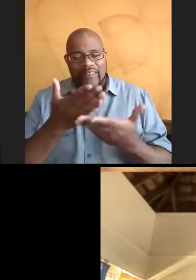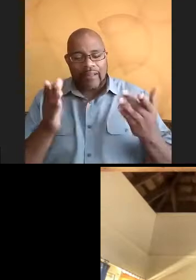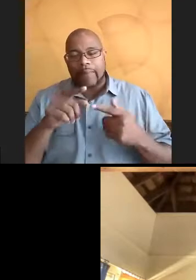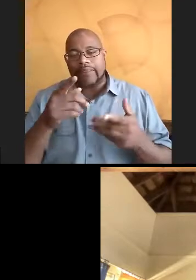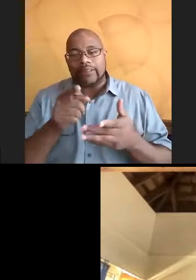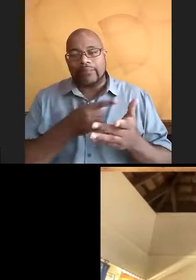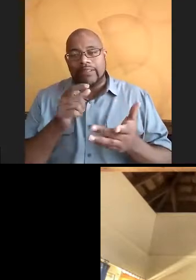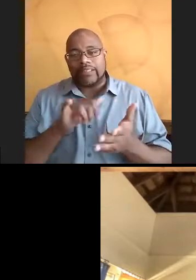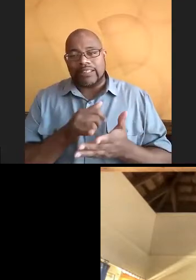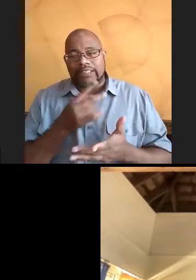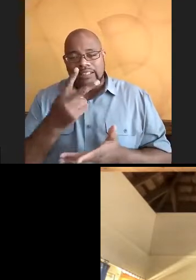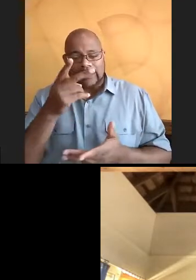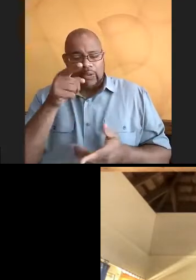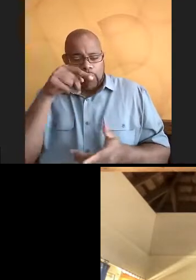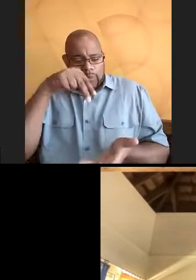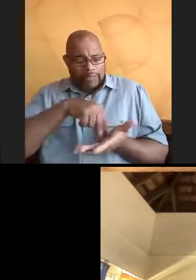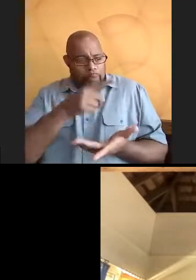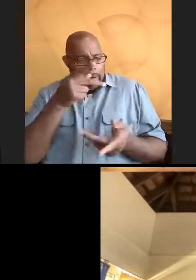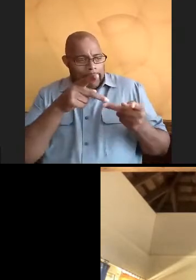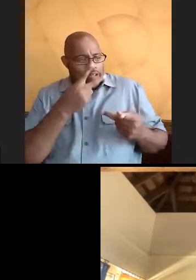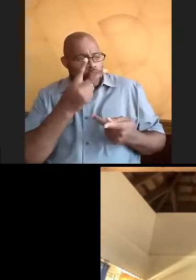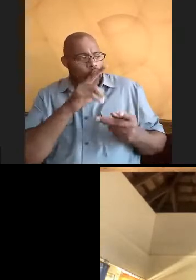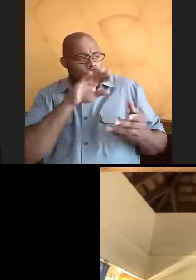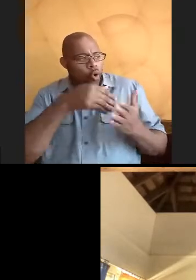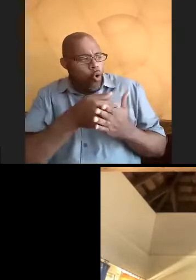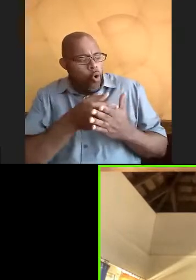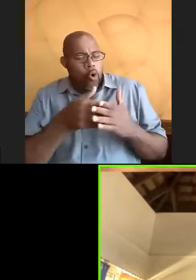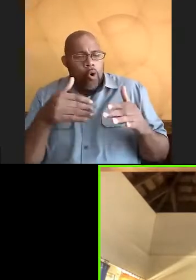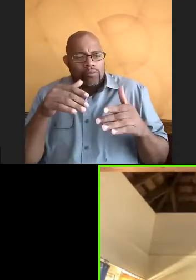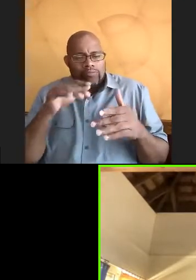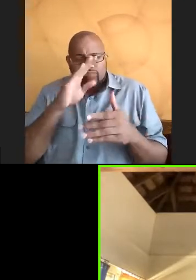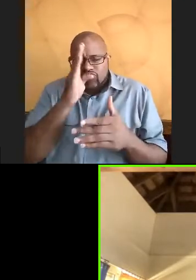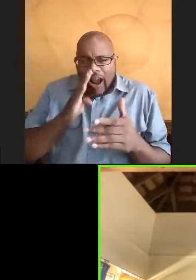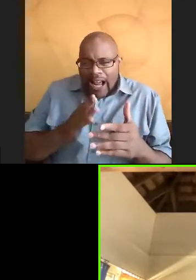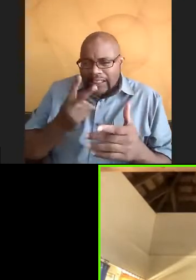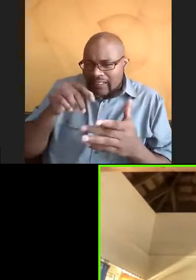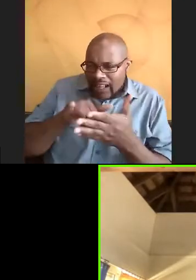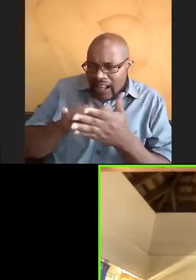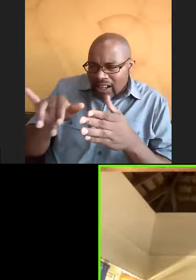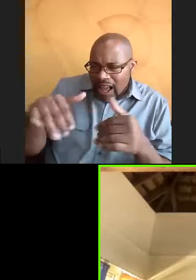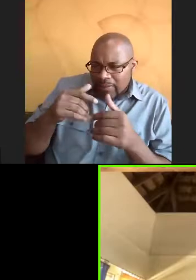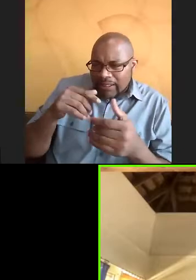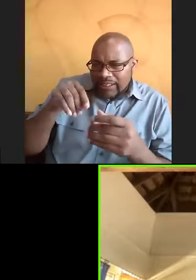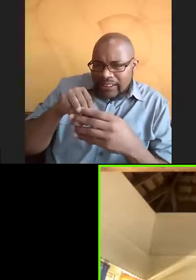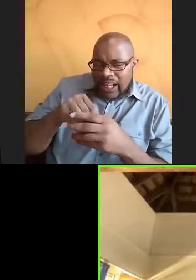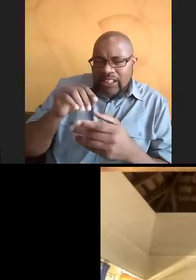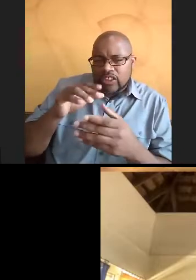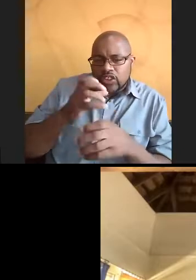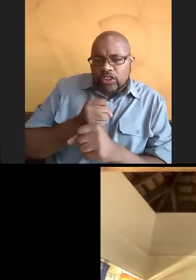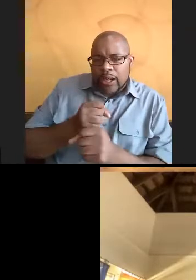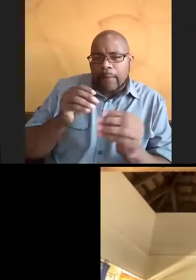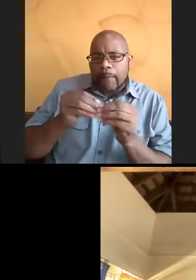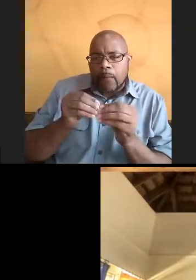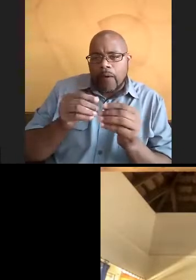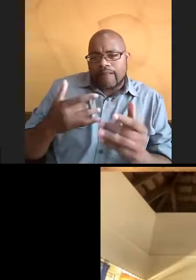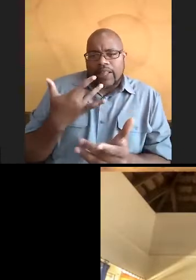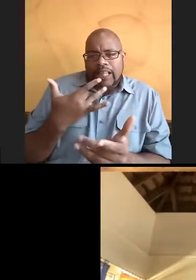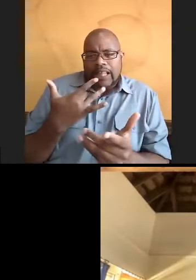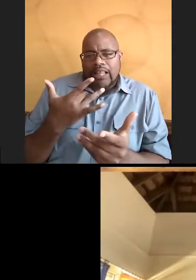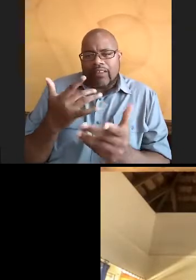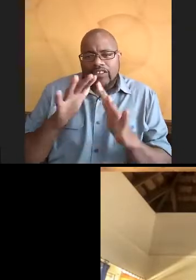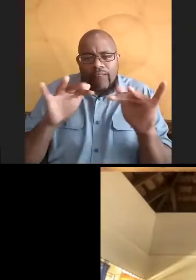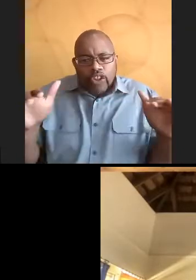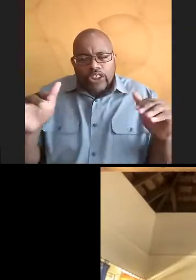just staying in one place and just looking in all the crevices and cracks, you start to get a more feel for the diversity